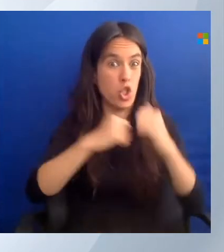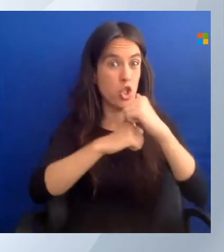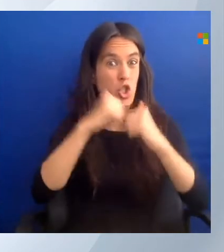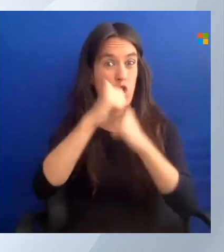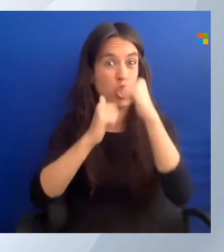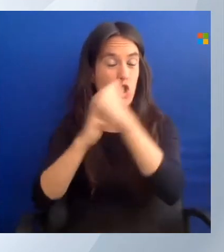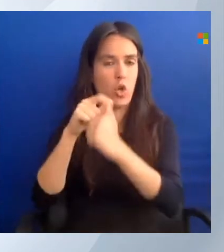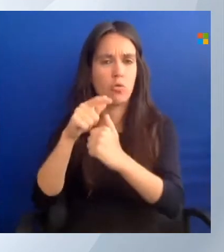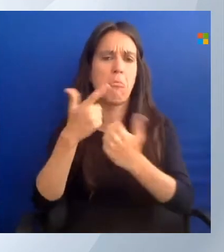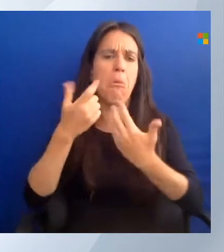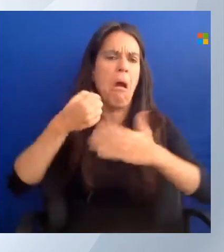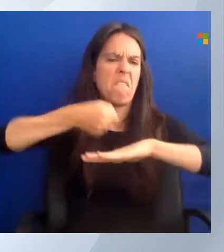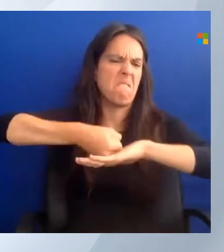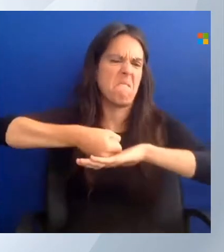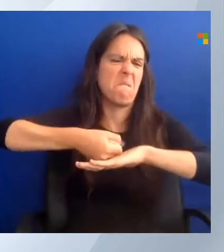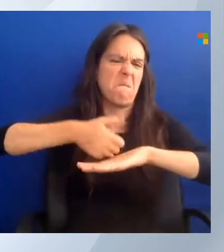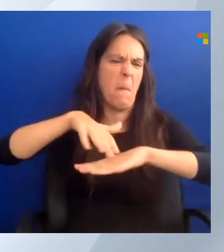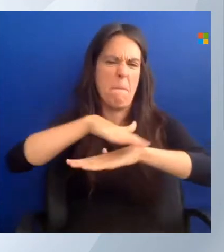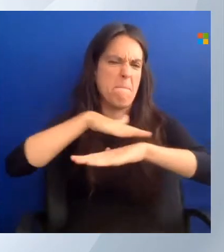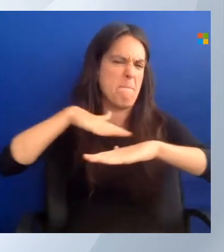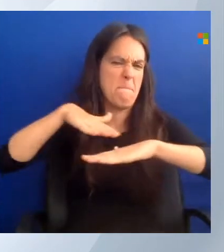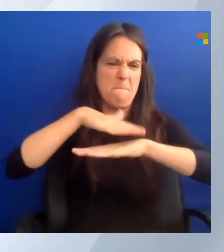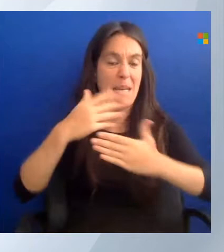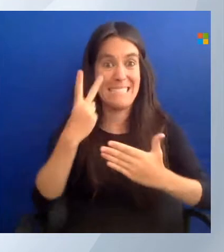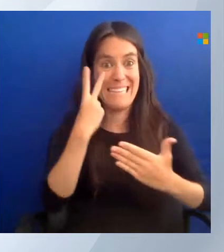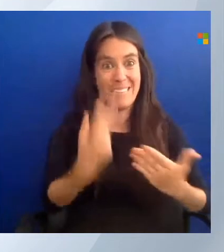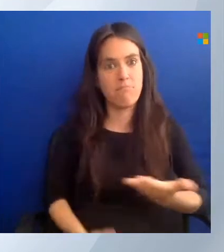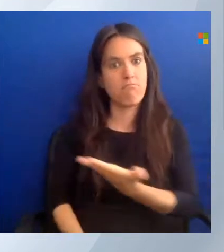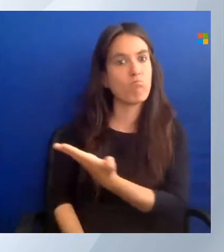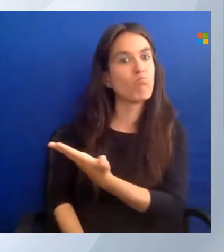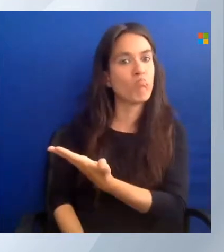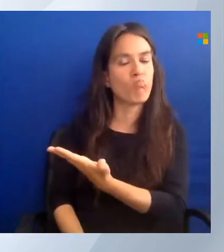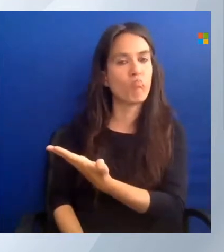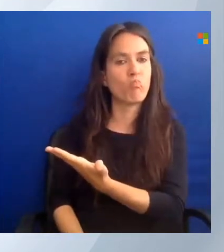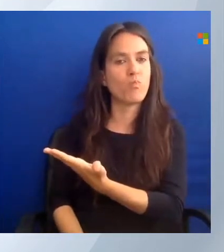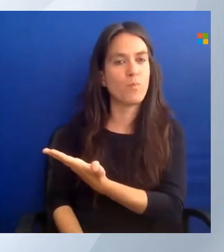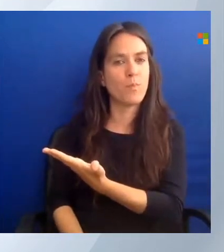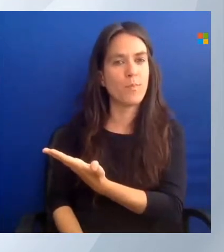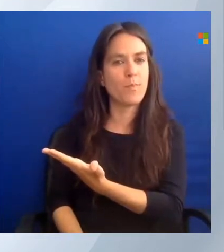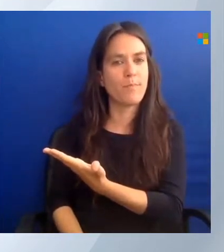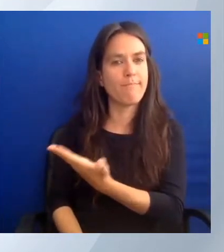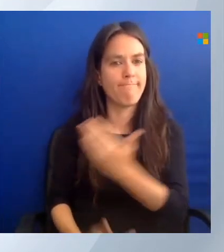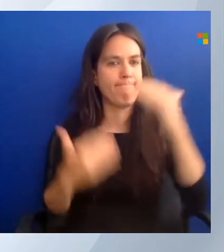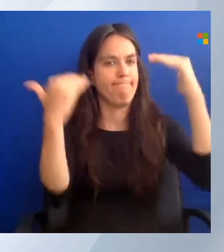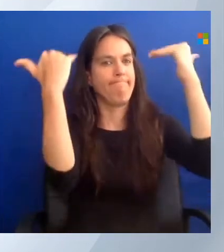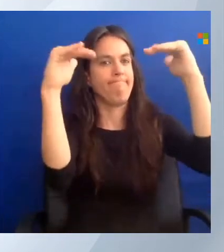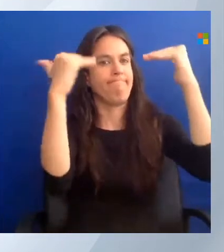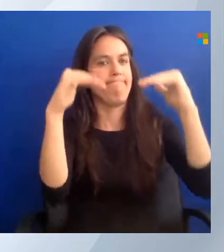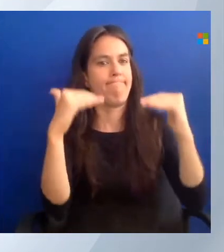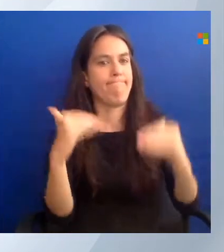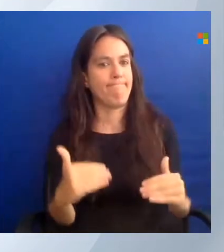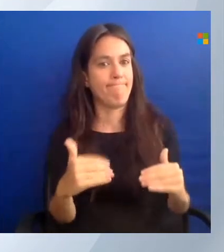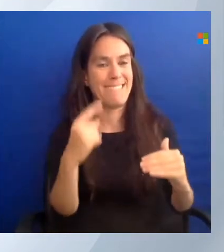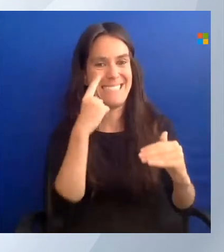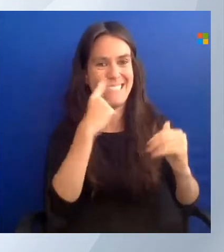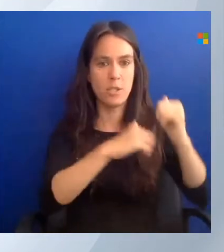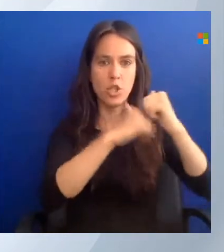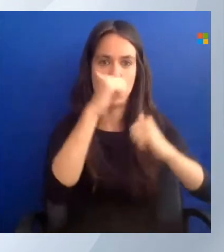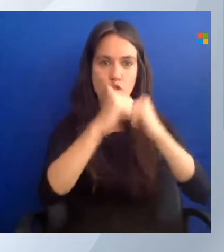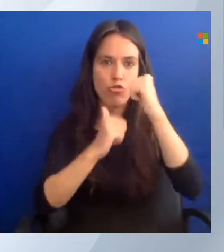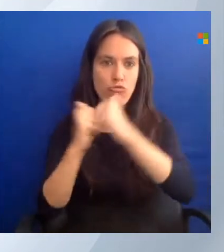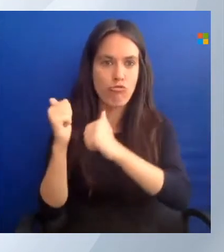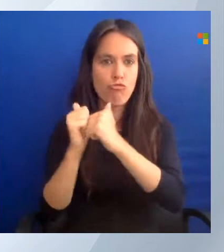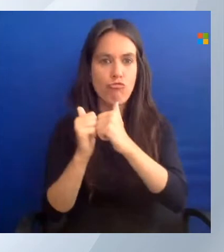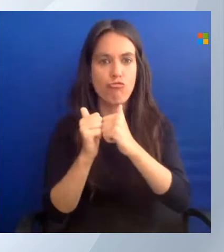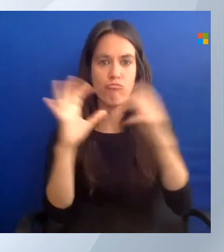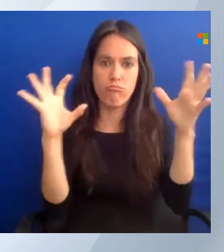And this is the schema it uses. And you see that the schema and content version is there, but the most important